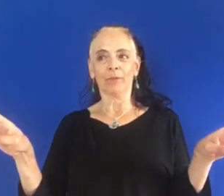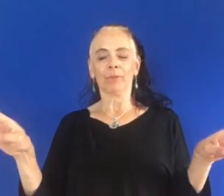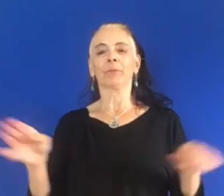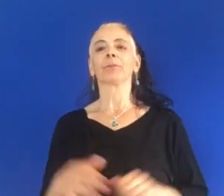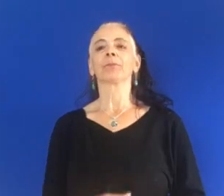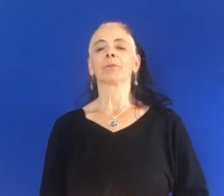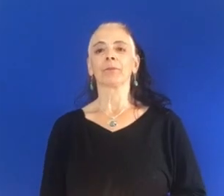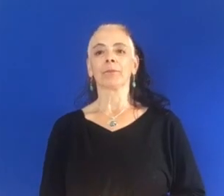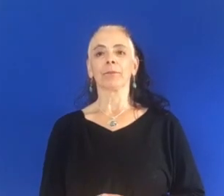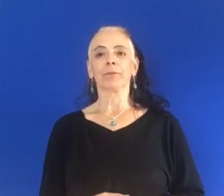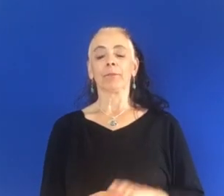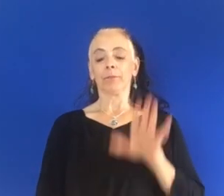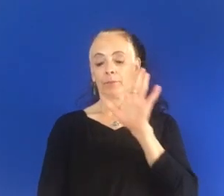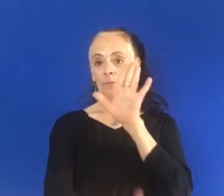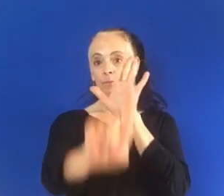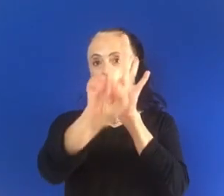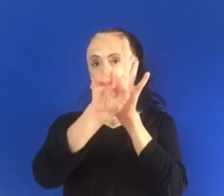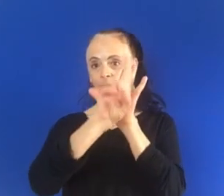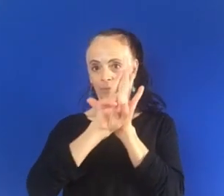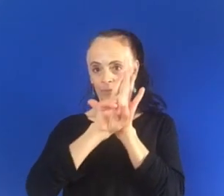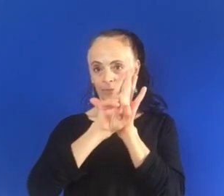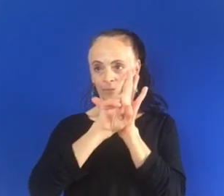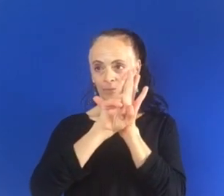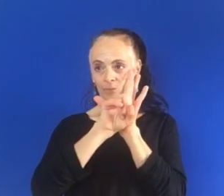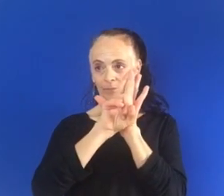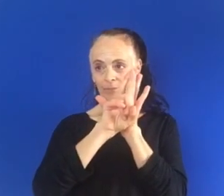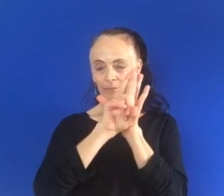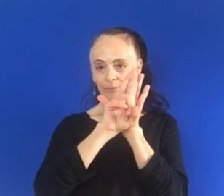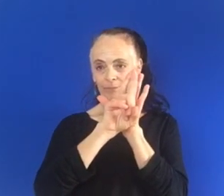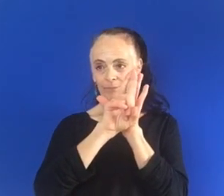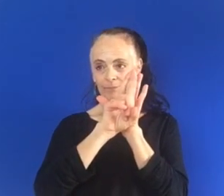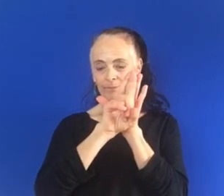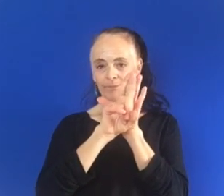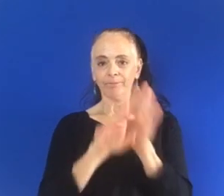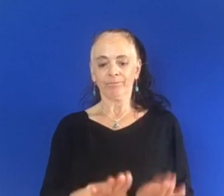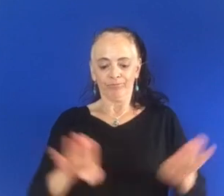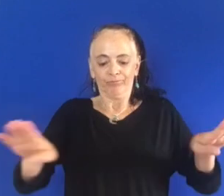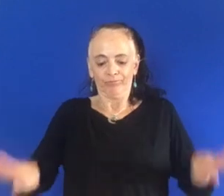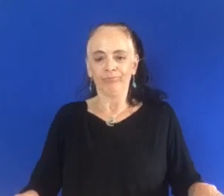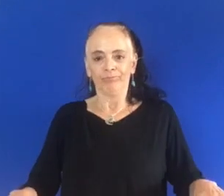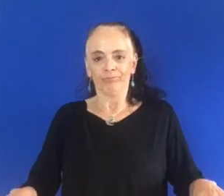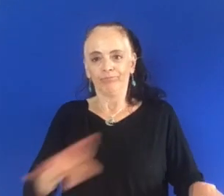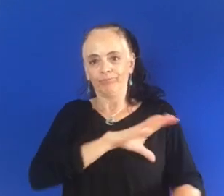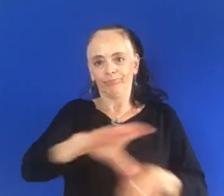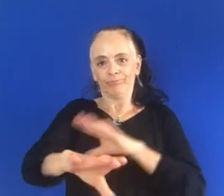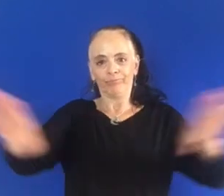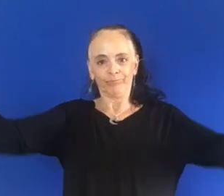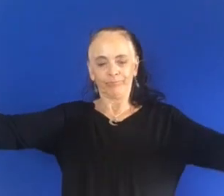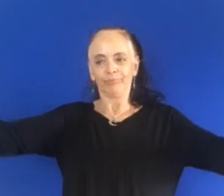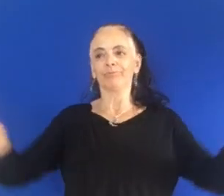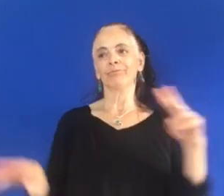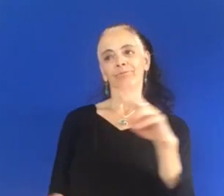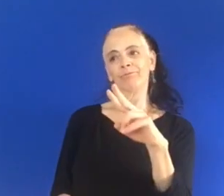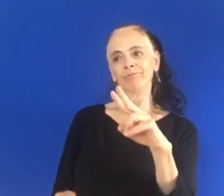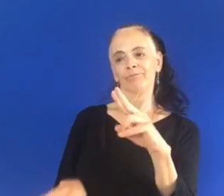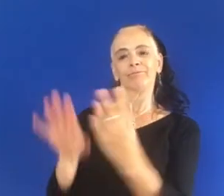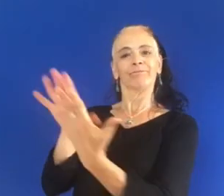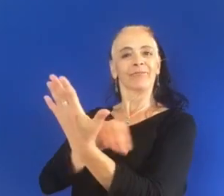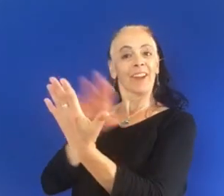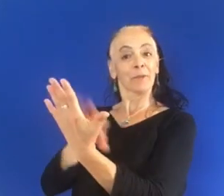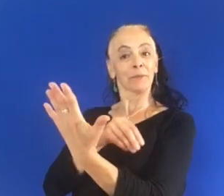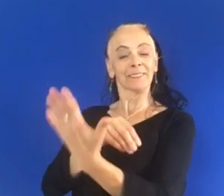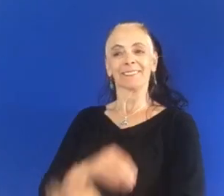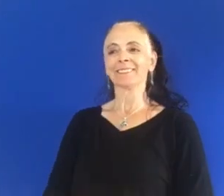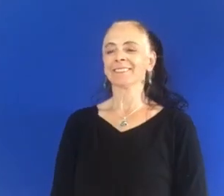Put your back against the wall, spread your arms and your legs and now